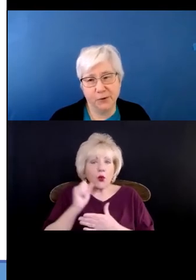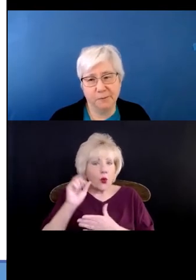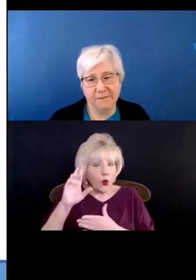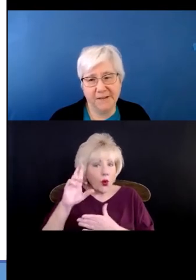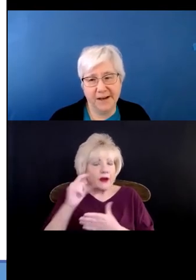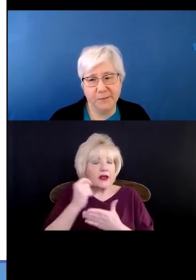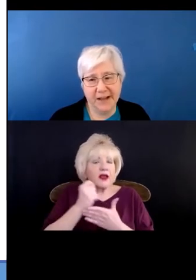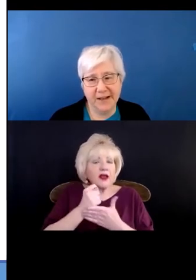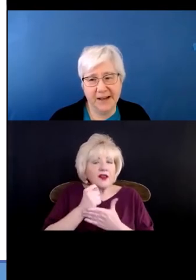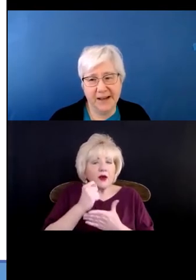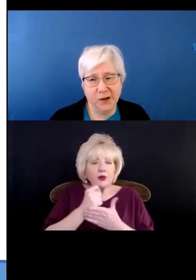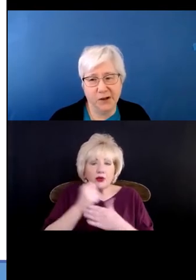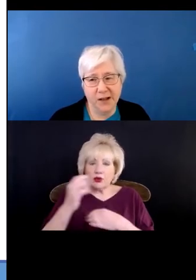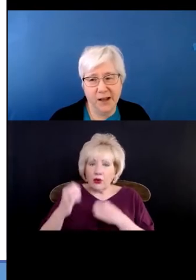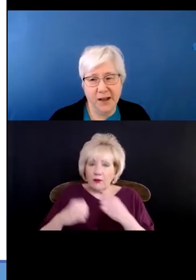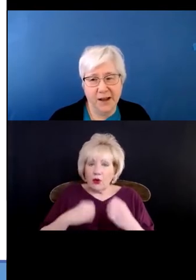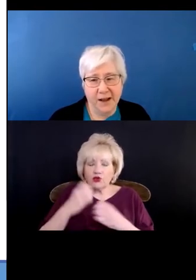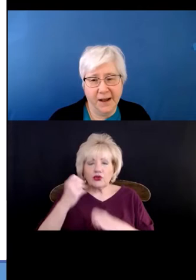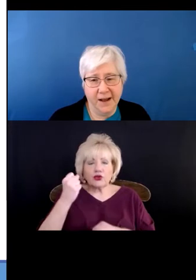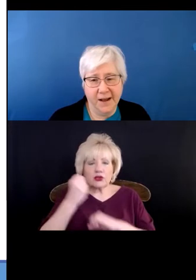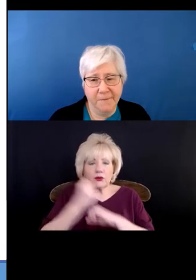support provided by the animal.